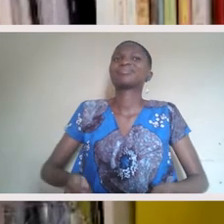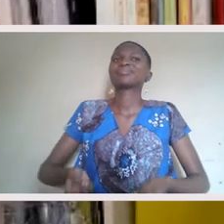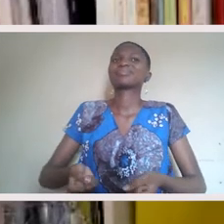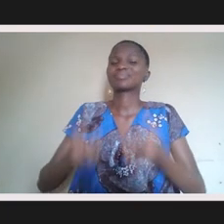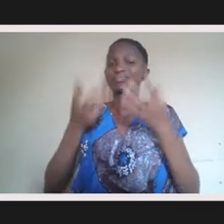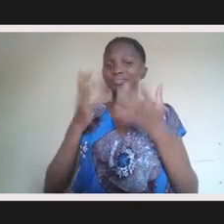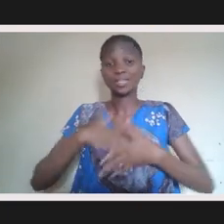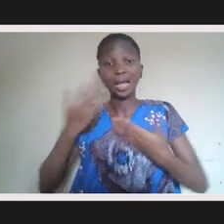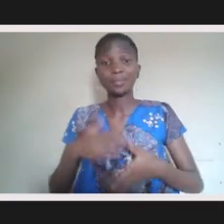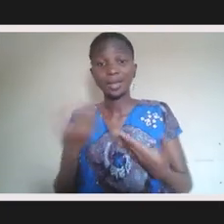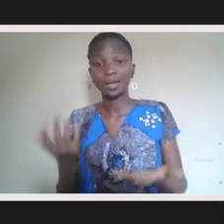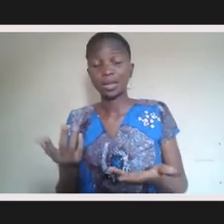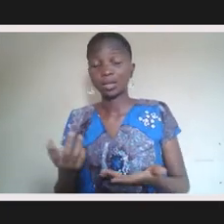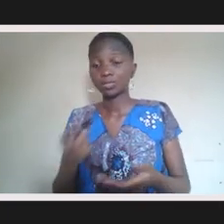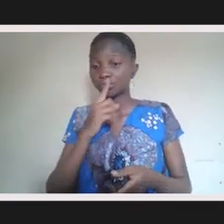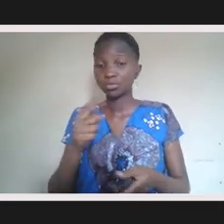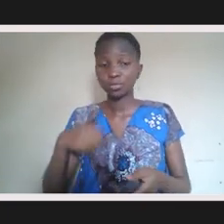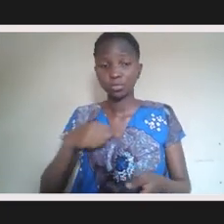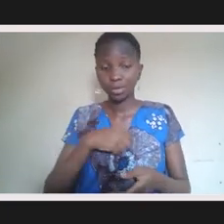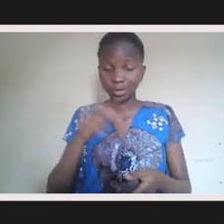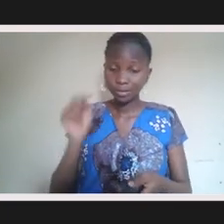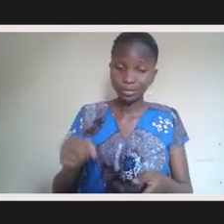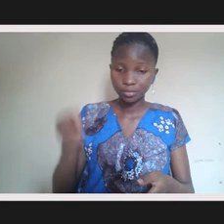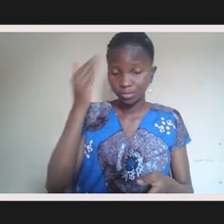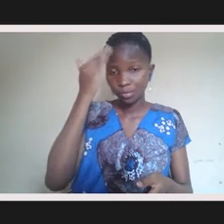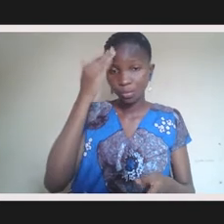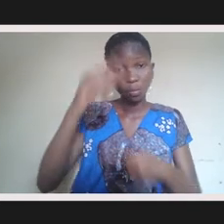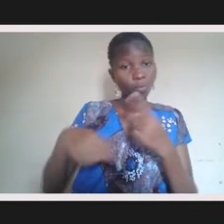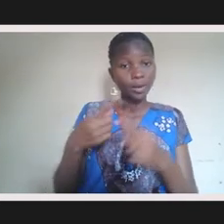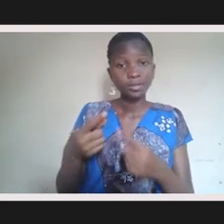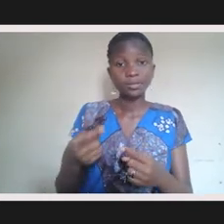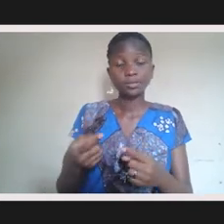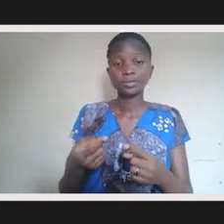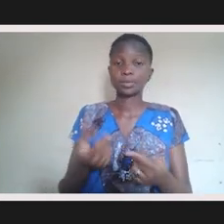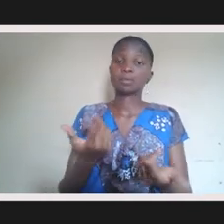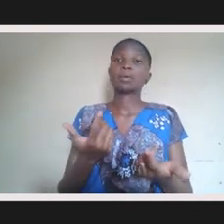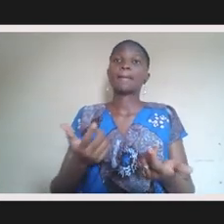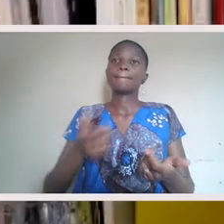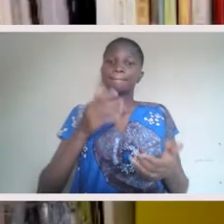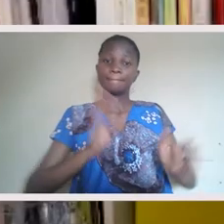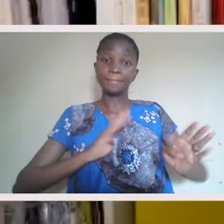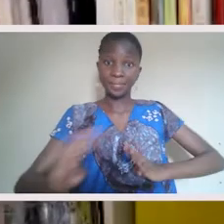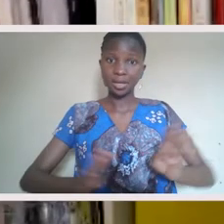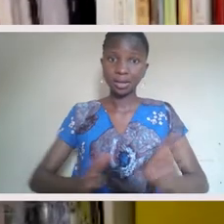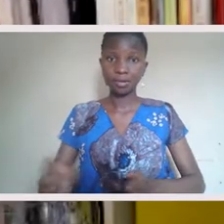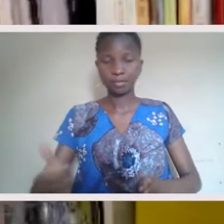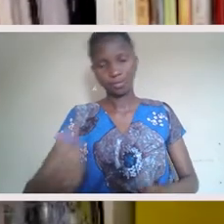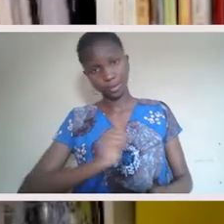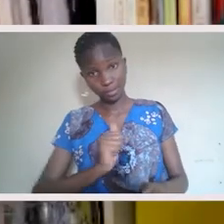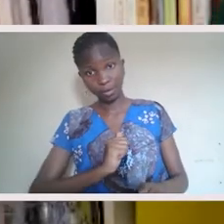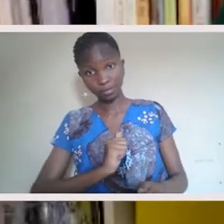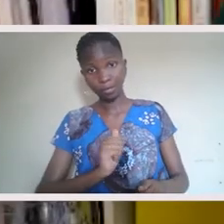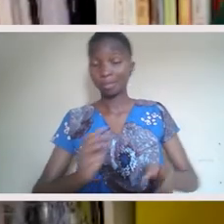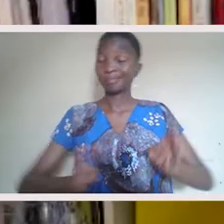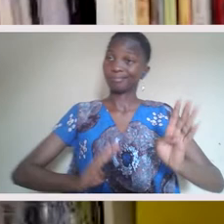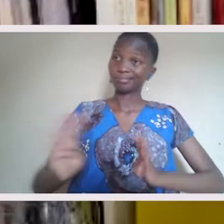little bit. Like, I mean, you have to know when to turn it on and turn it off, but that's the world we live in. It's a part of it. So yes. And, and, and just one little